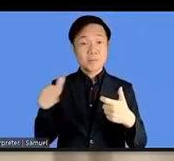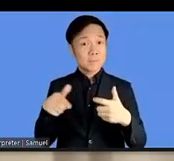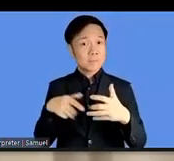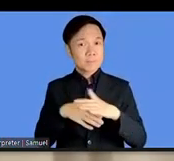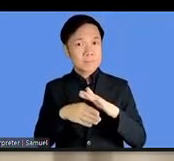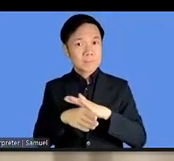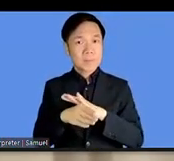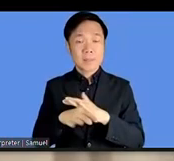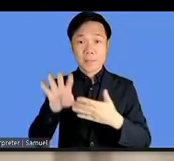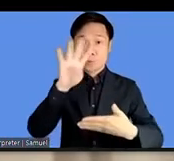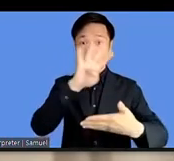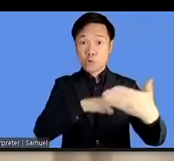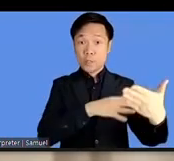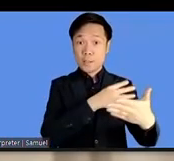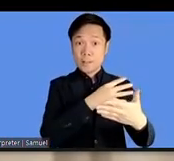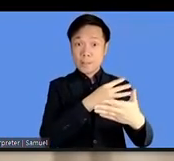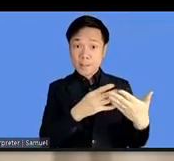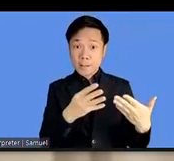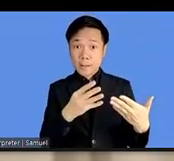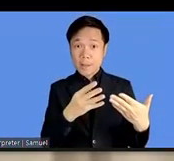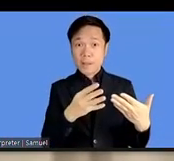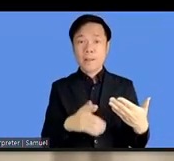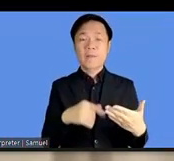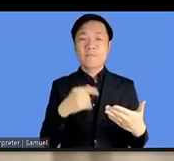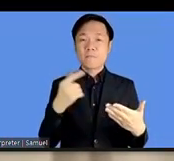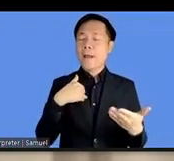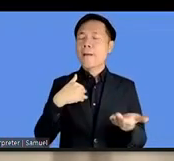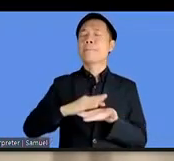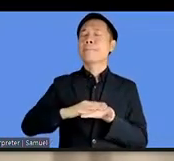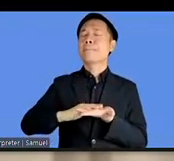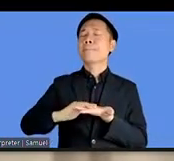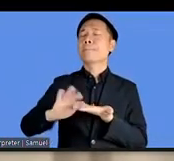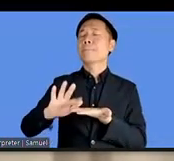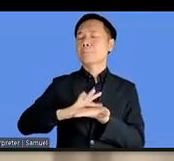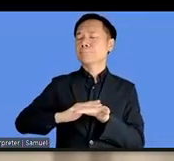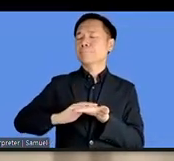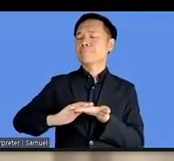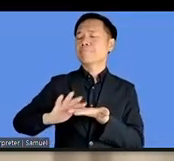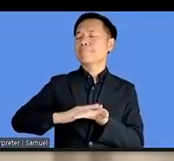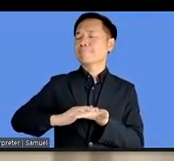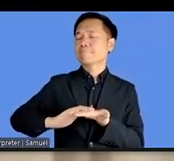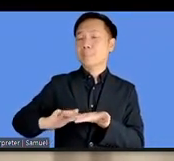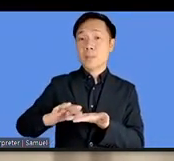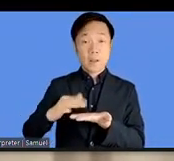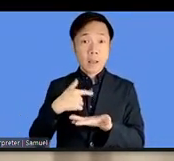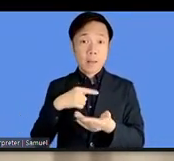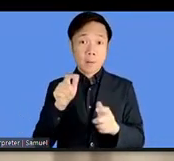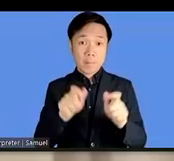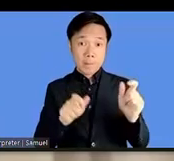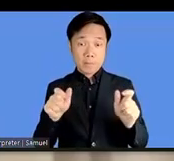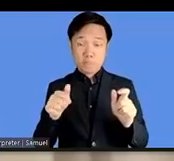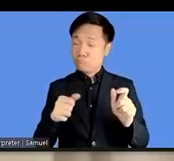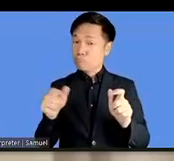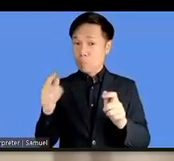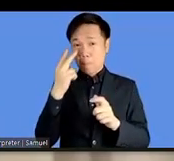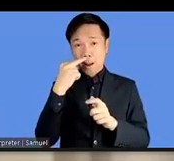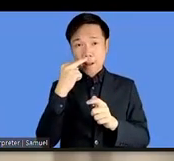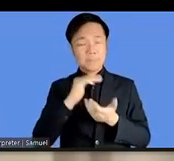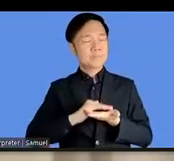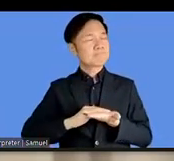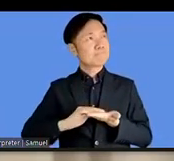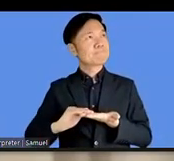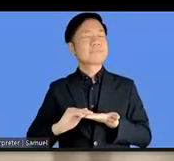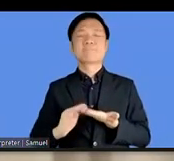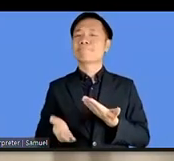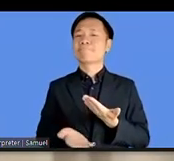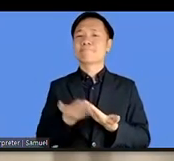in alternative formats like braille so that at least people who know how to use braille can get to the session really easily